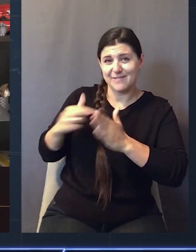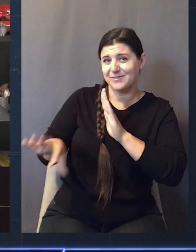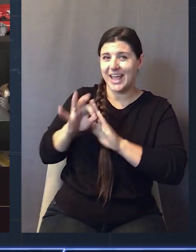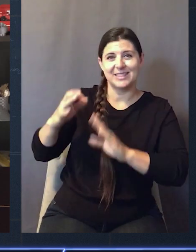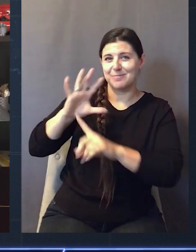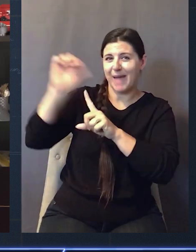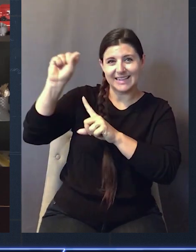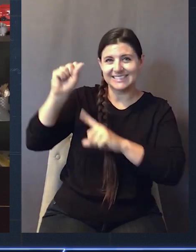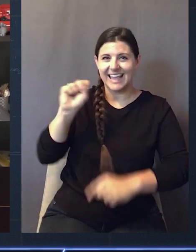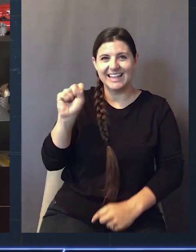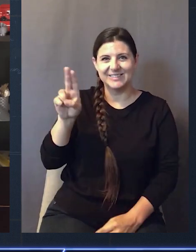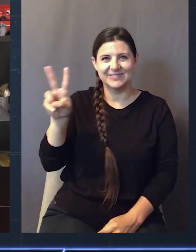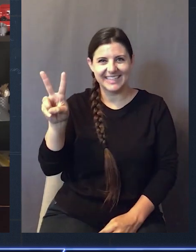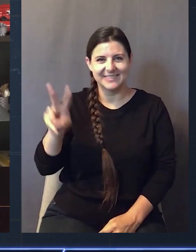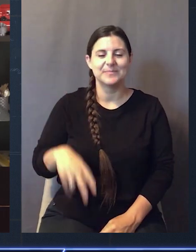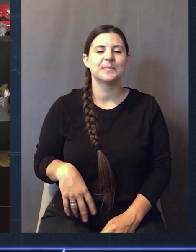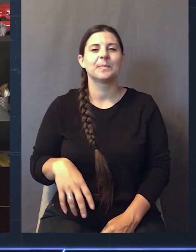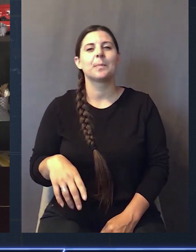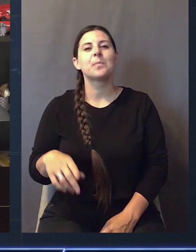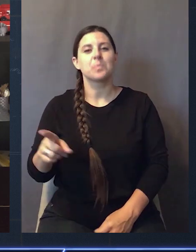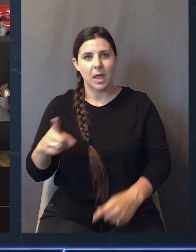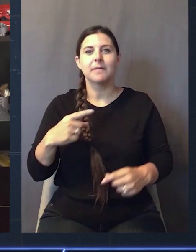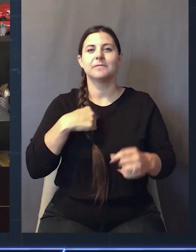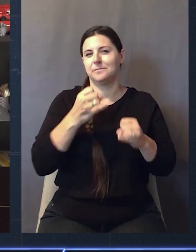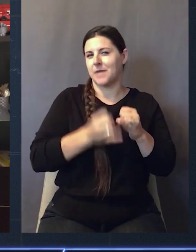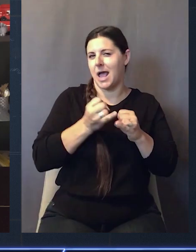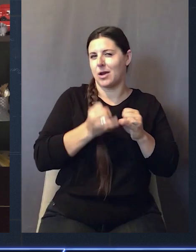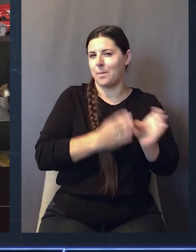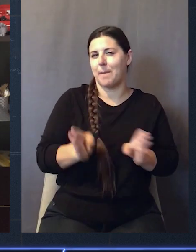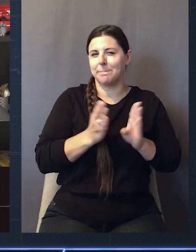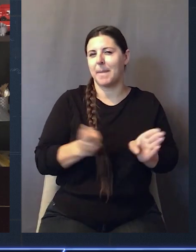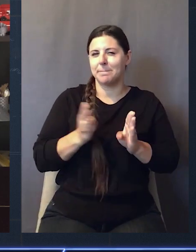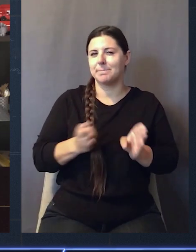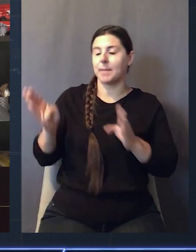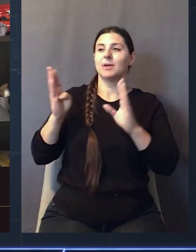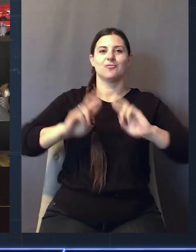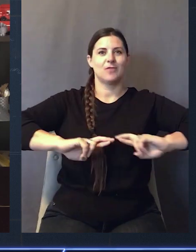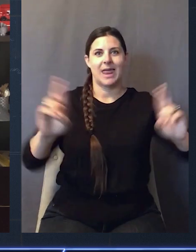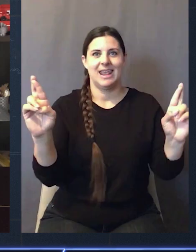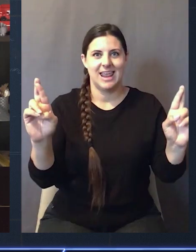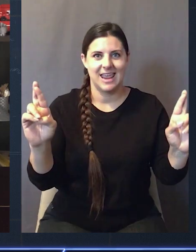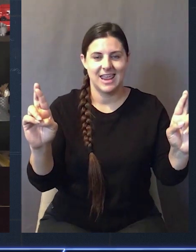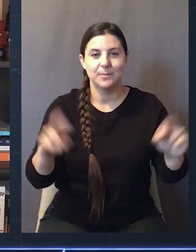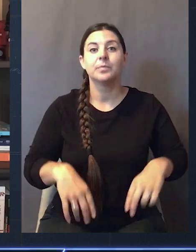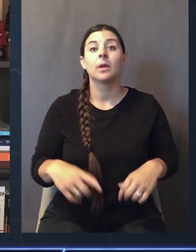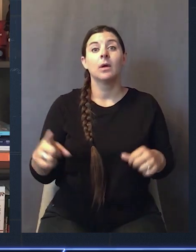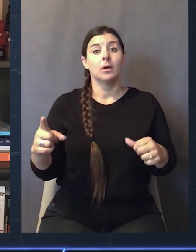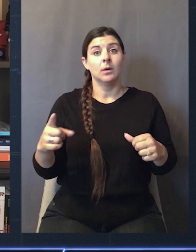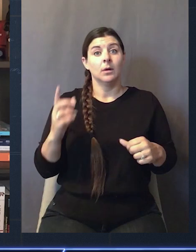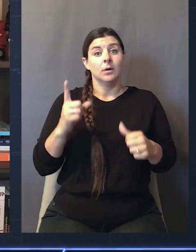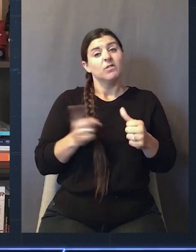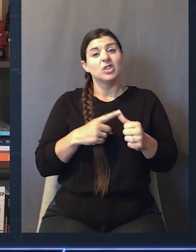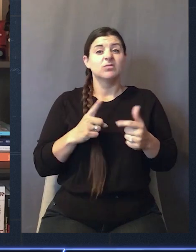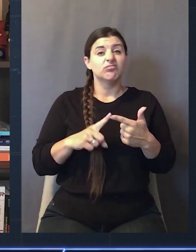to get the most awesome SUV I qualified for. Did my final prep the following day, and I'm ready to rock and roll. The